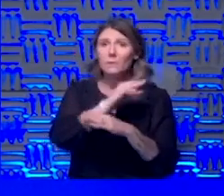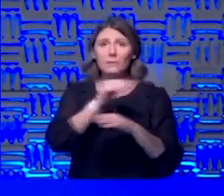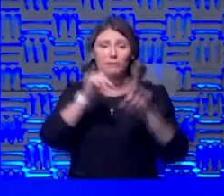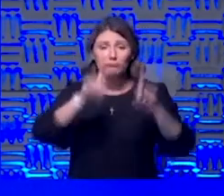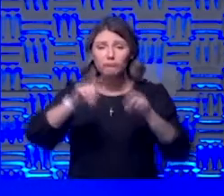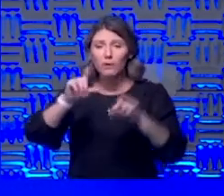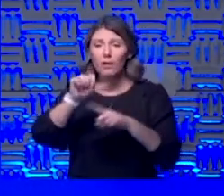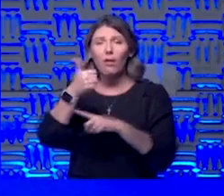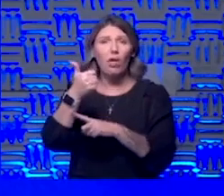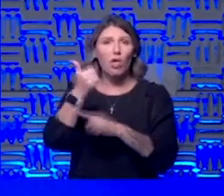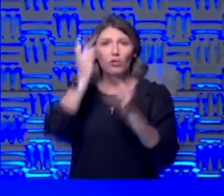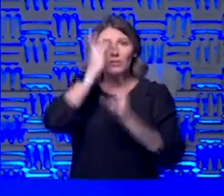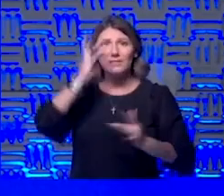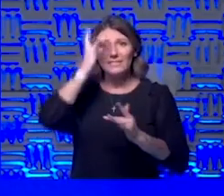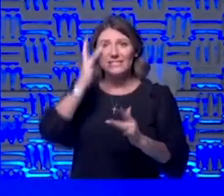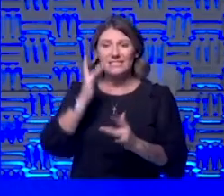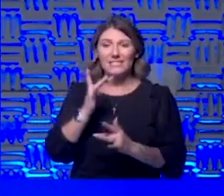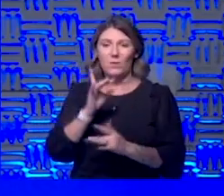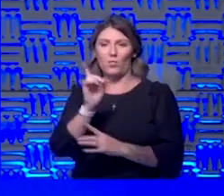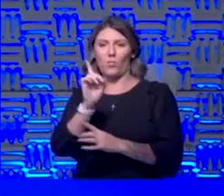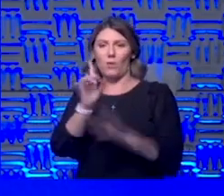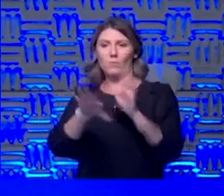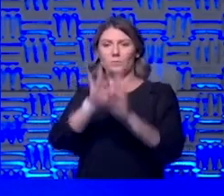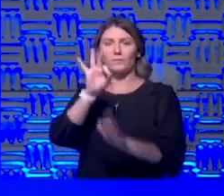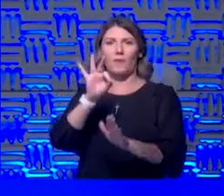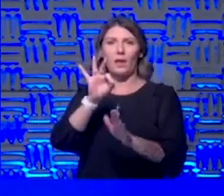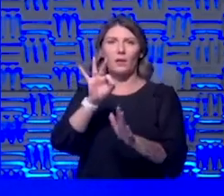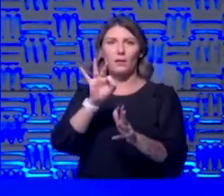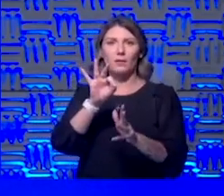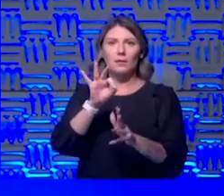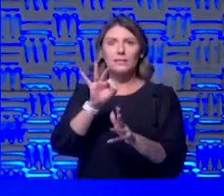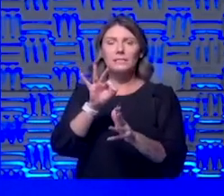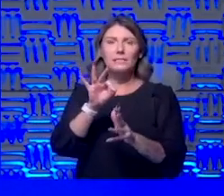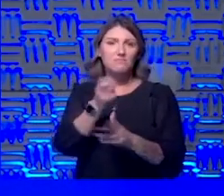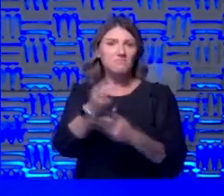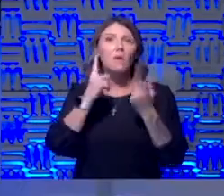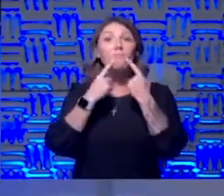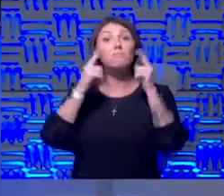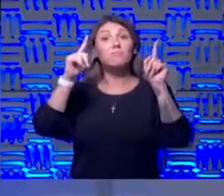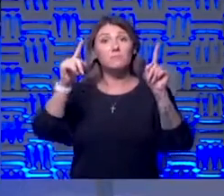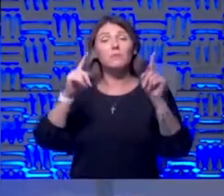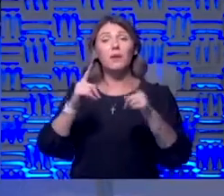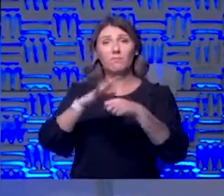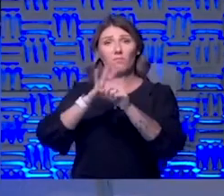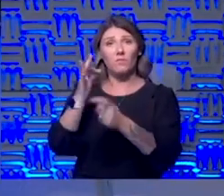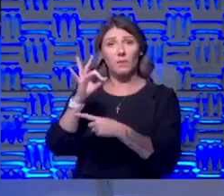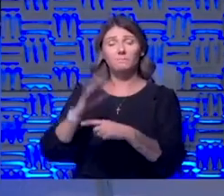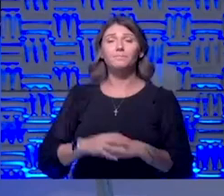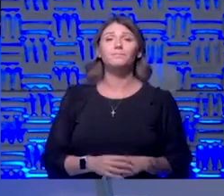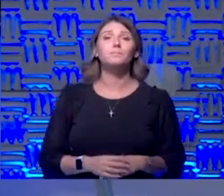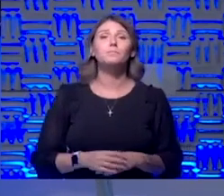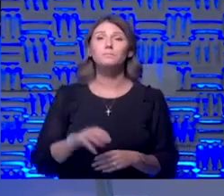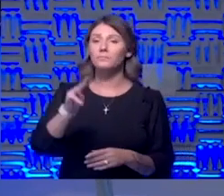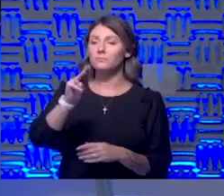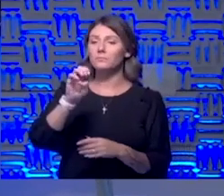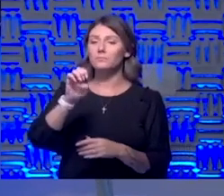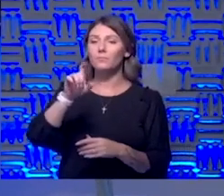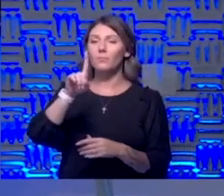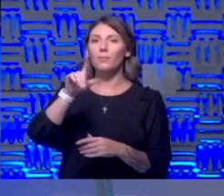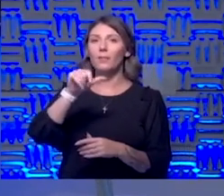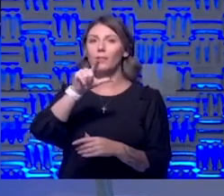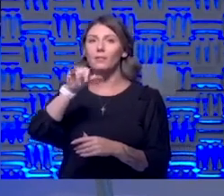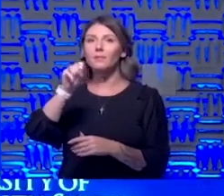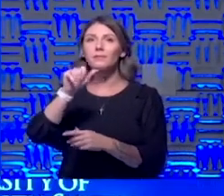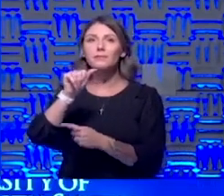diseases and kind of this is where it has found and found some success melissa is asking